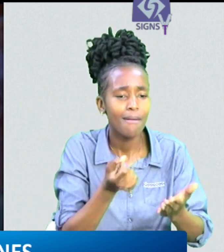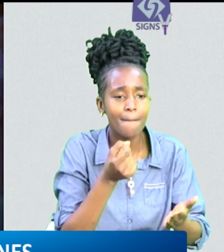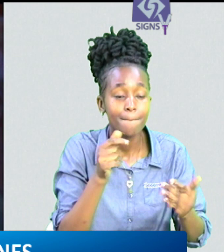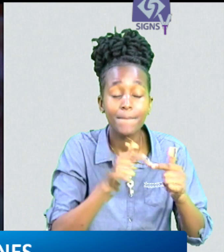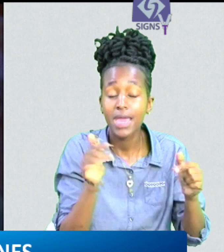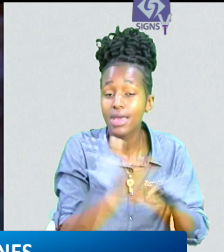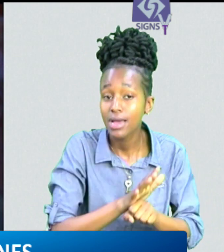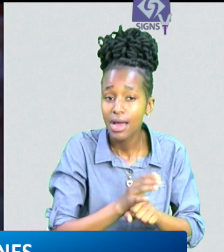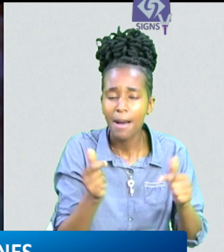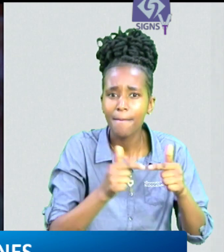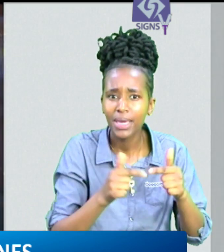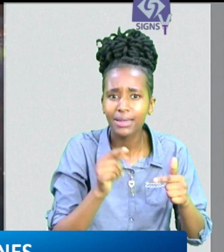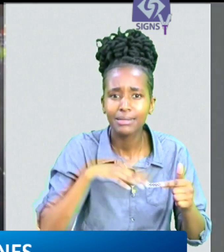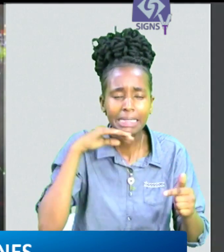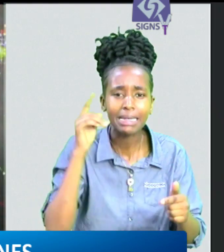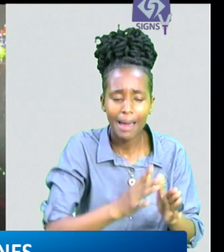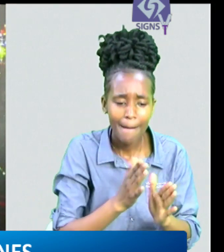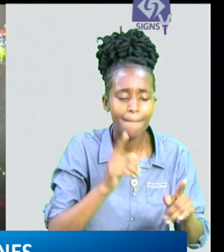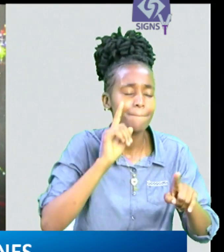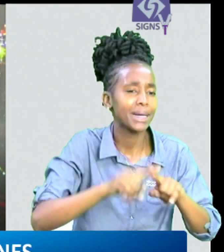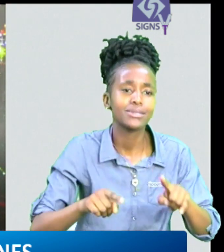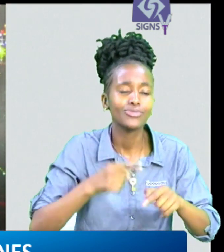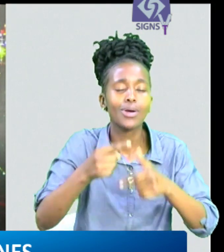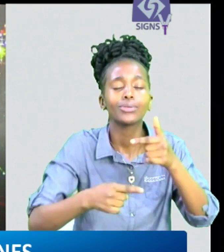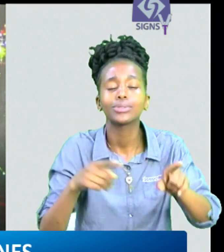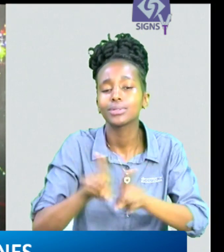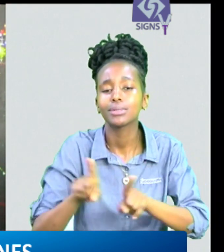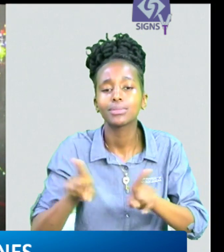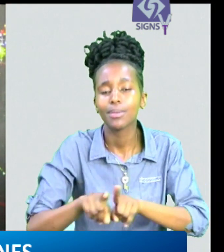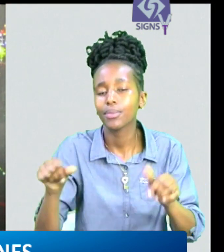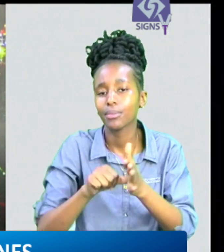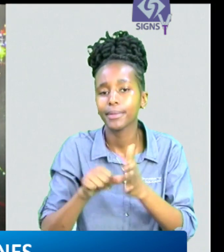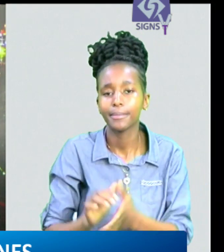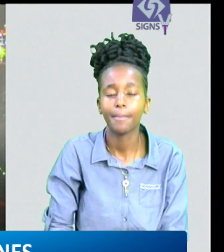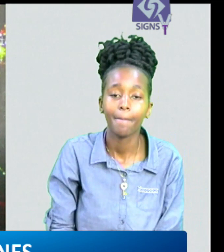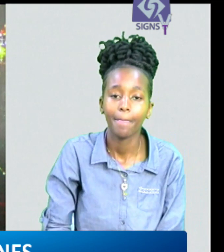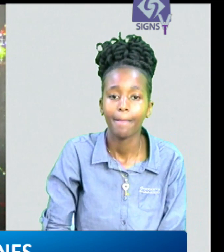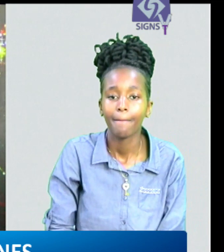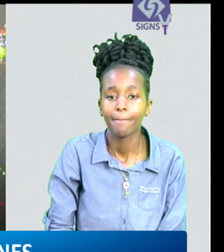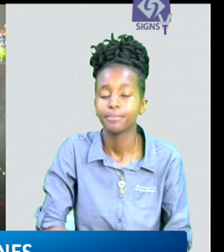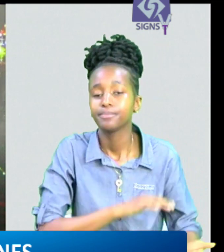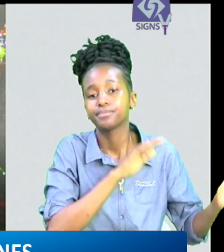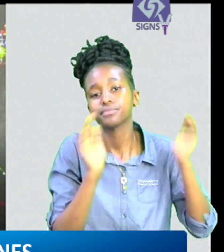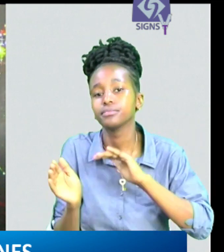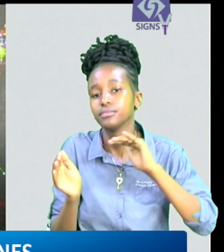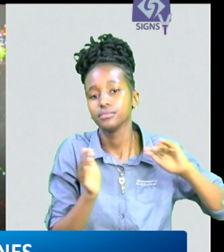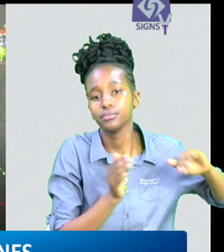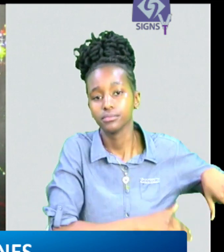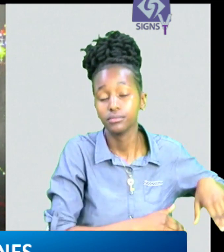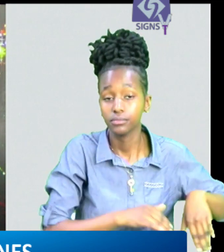did no prescription was given instead we were given painkillers as a temporary fix and here we are yet again